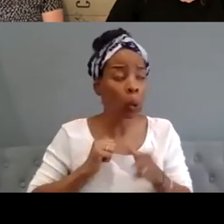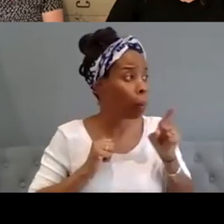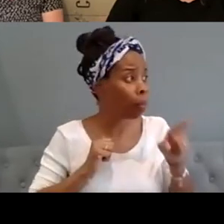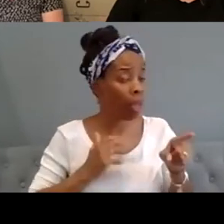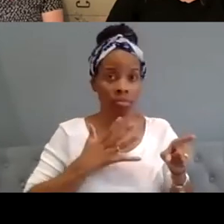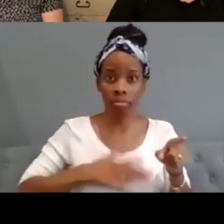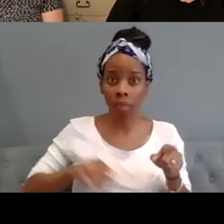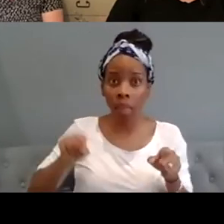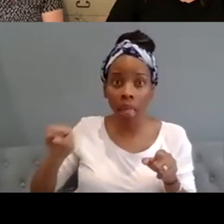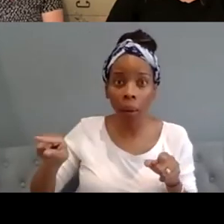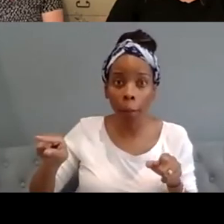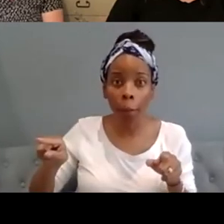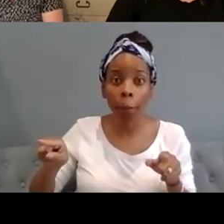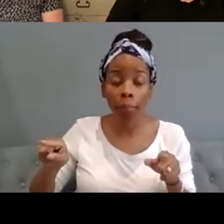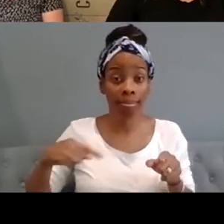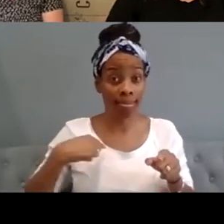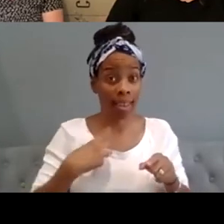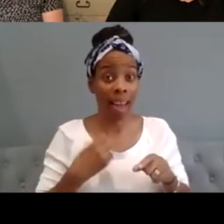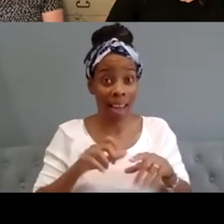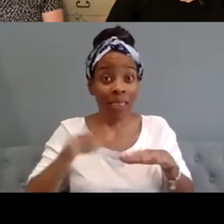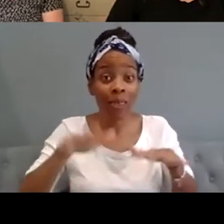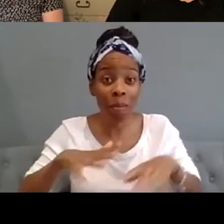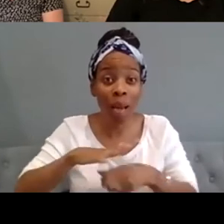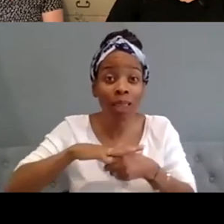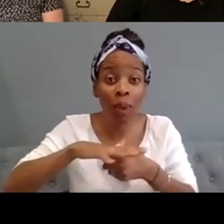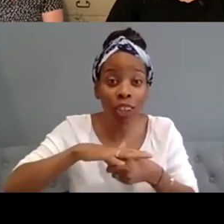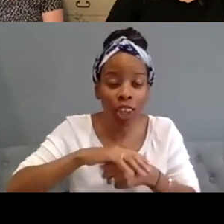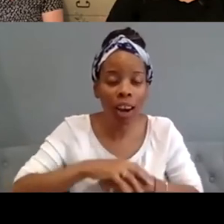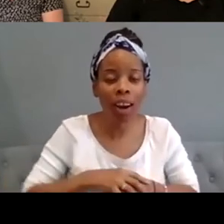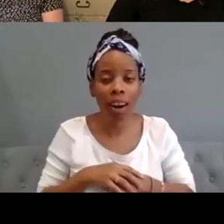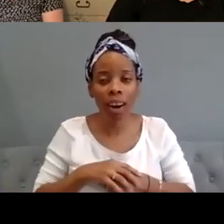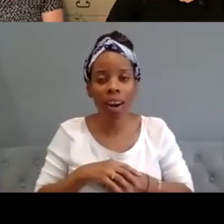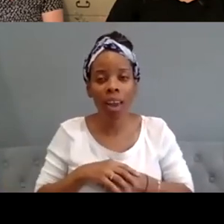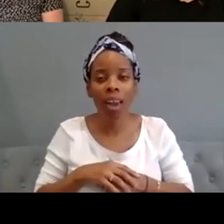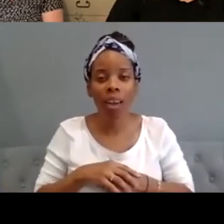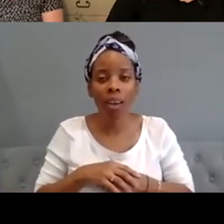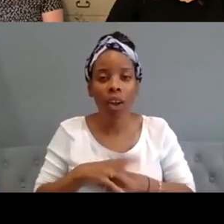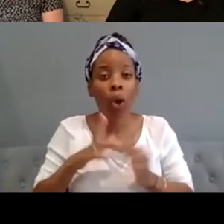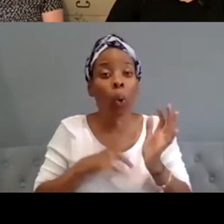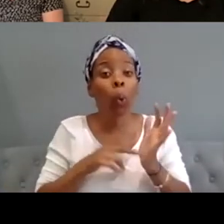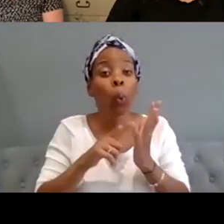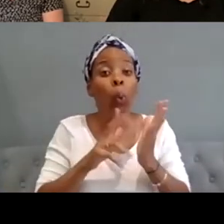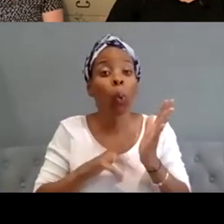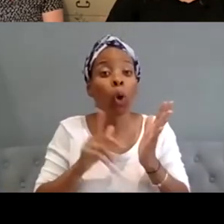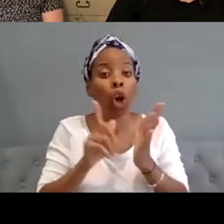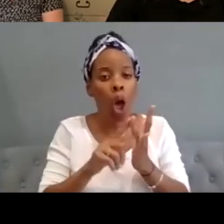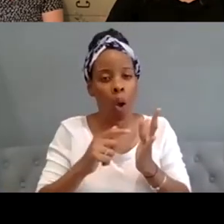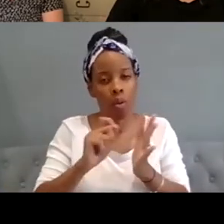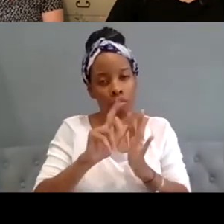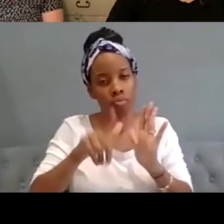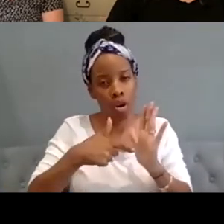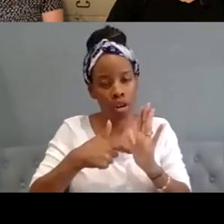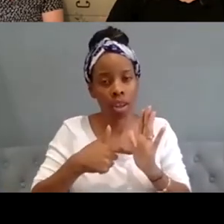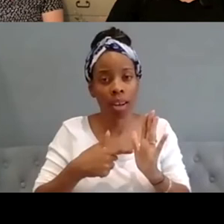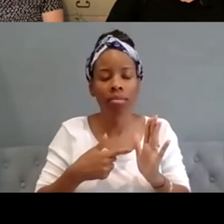exactly the same situation and actually with the no no project and actually people coming forward and